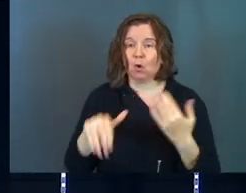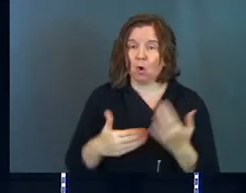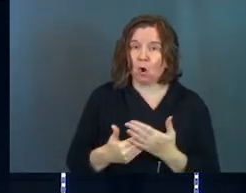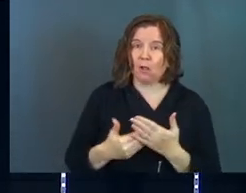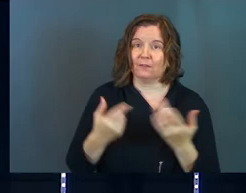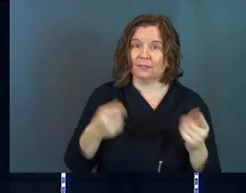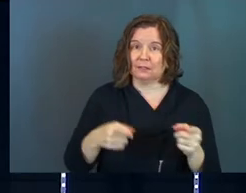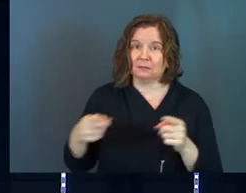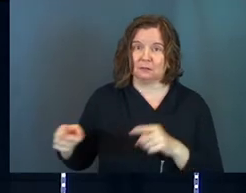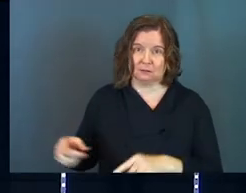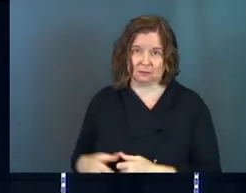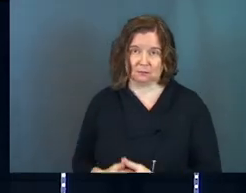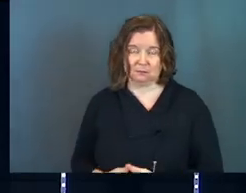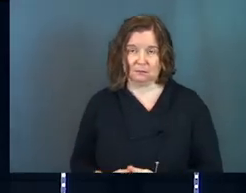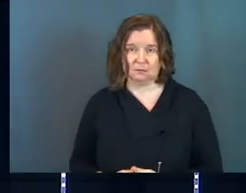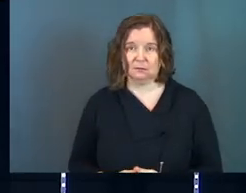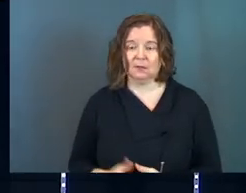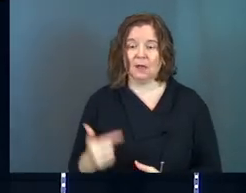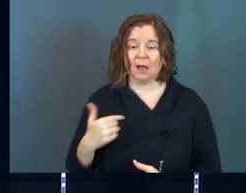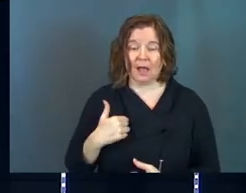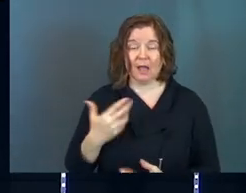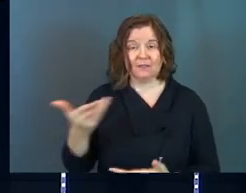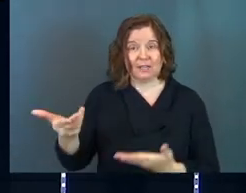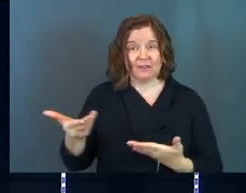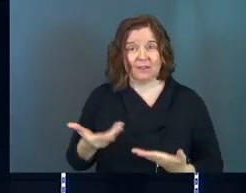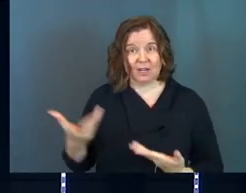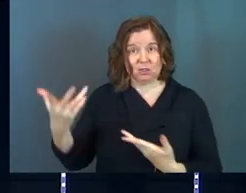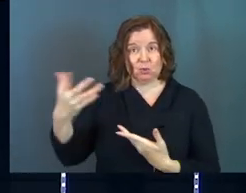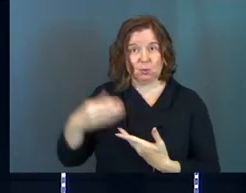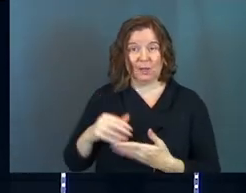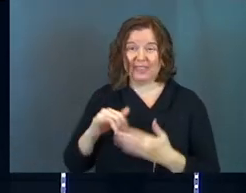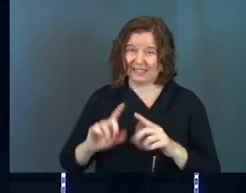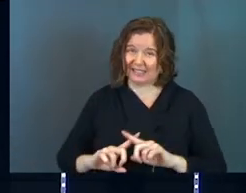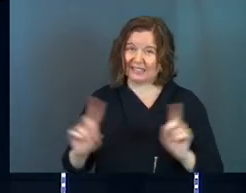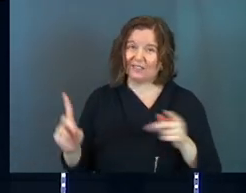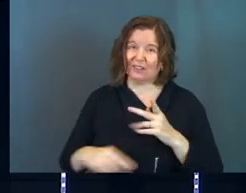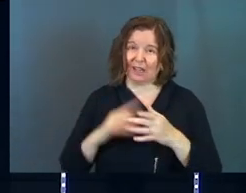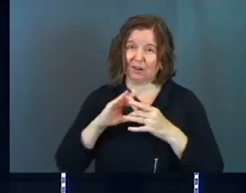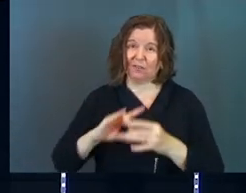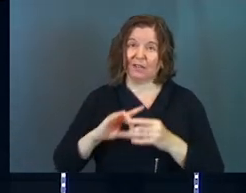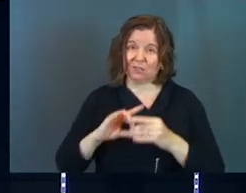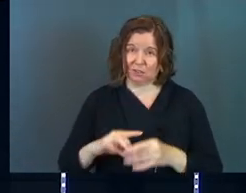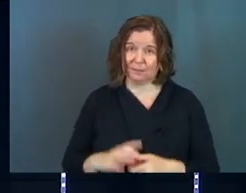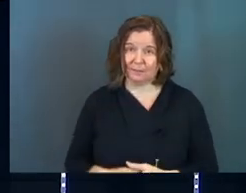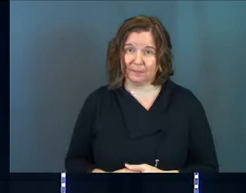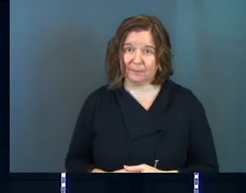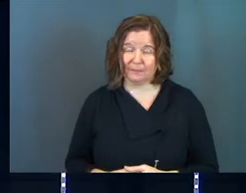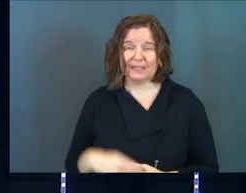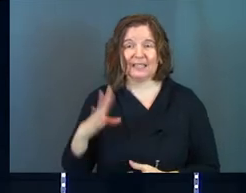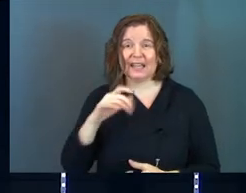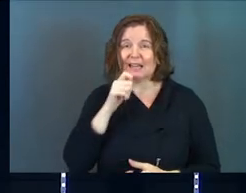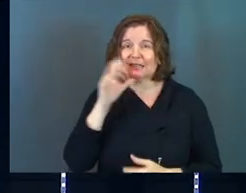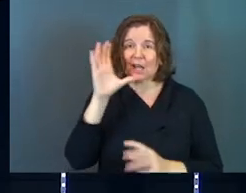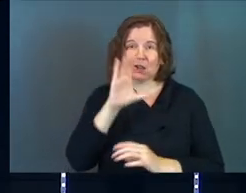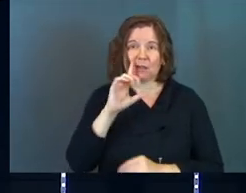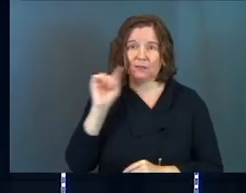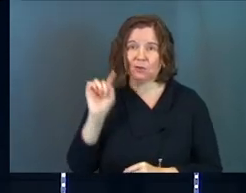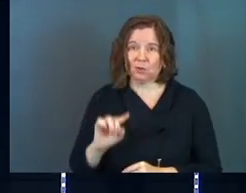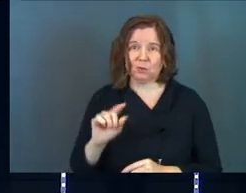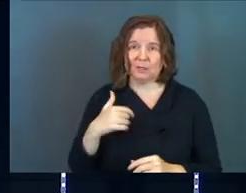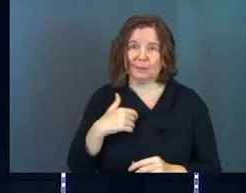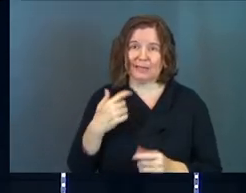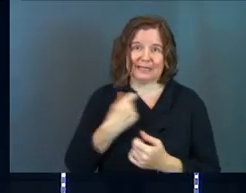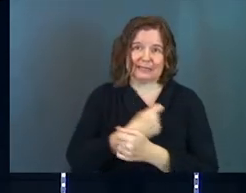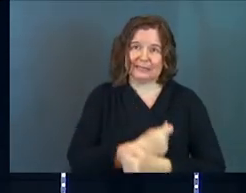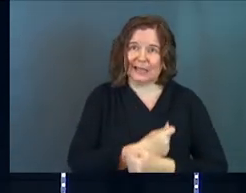all of this is headed. He's like, I've invited you in. That's a different kind of relationship. God's not looking for you to